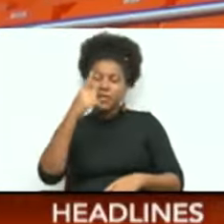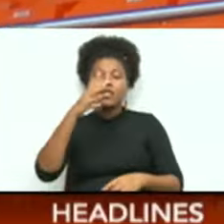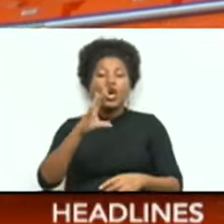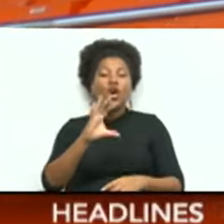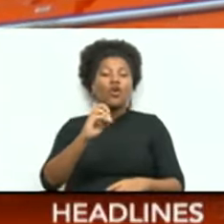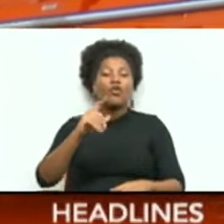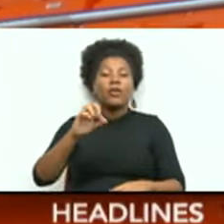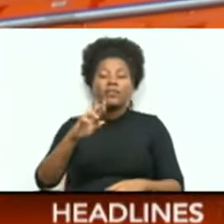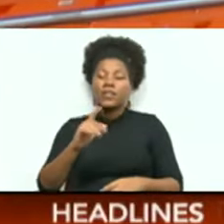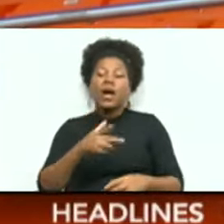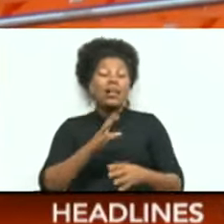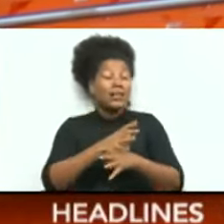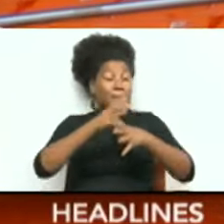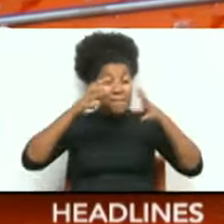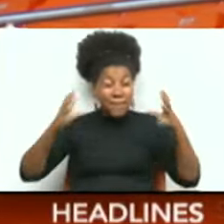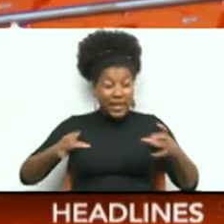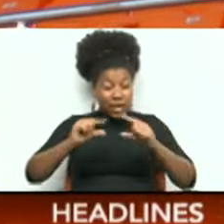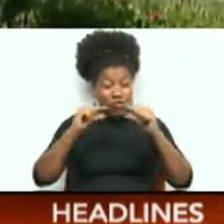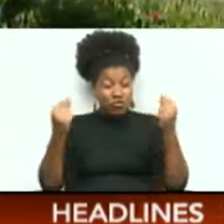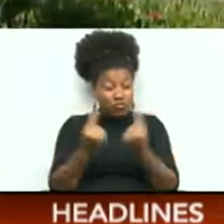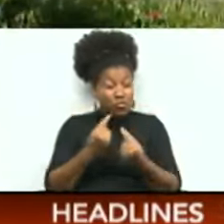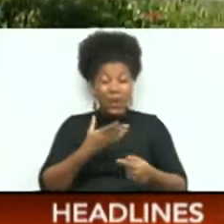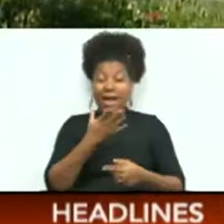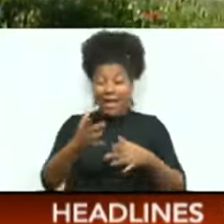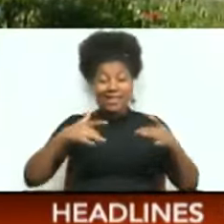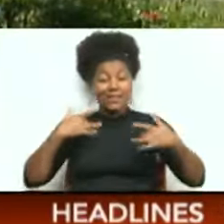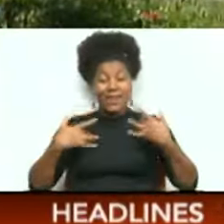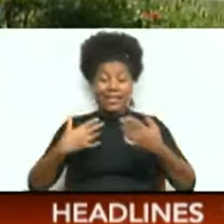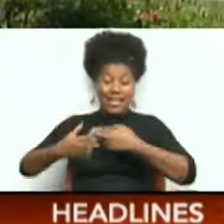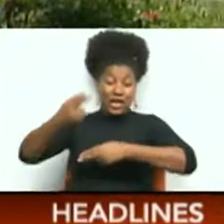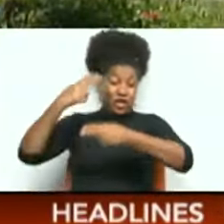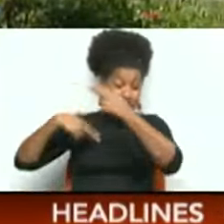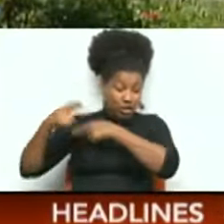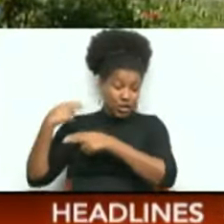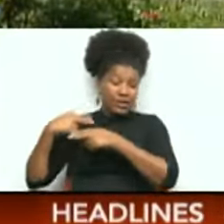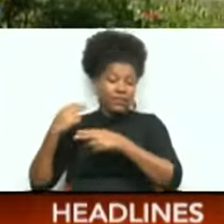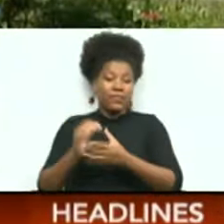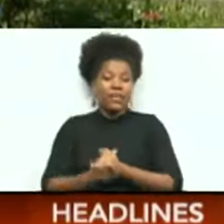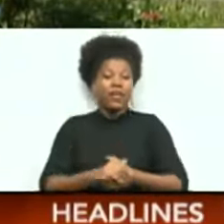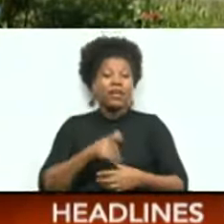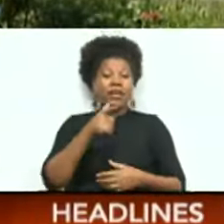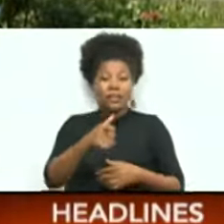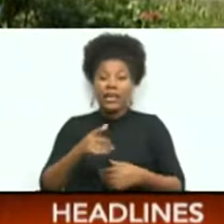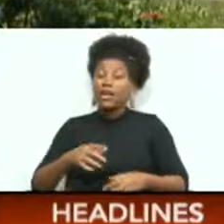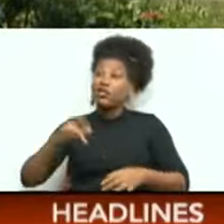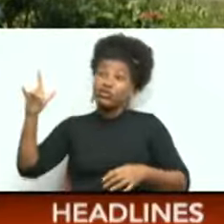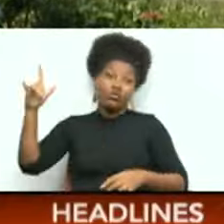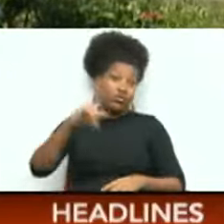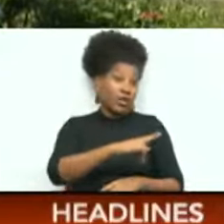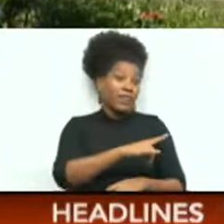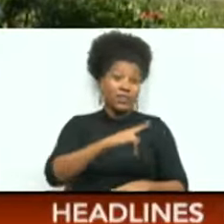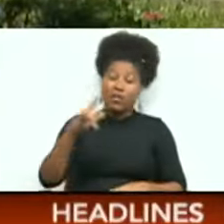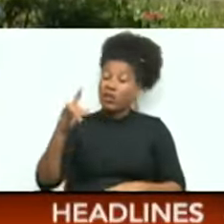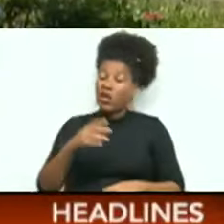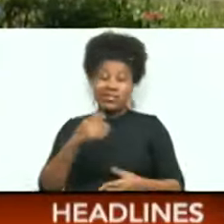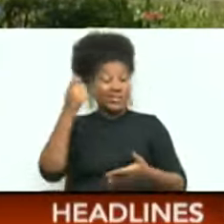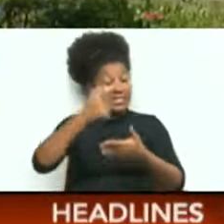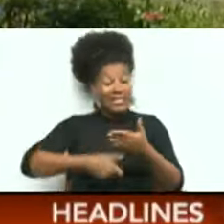represents the largest number in event history. It is cheaper because travel costs and arrangements is a significant